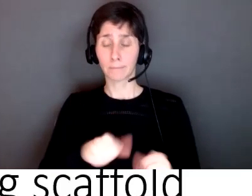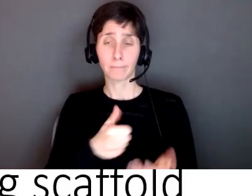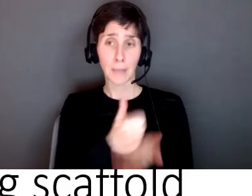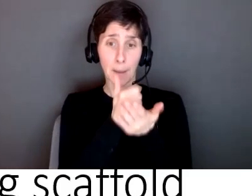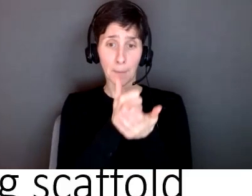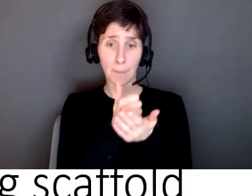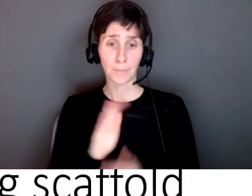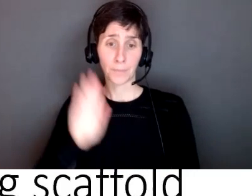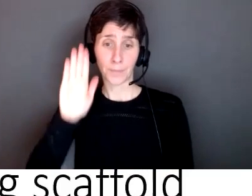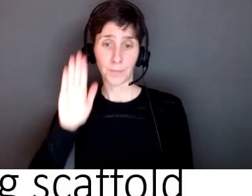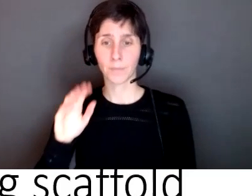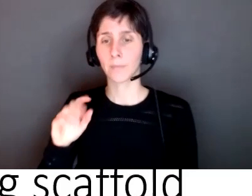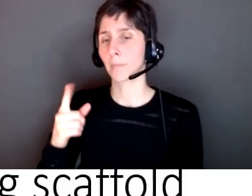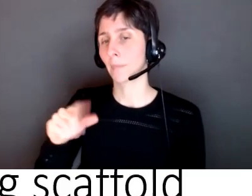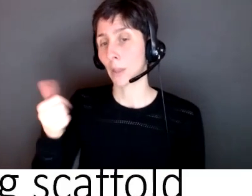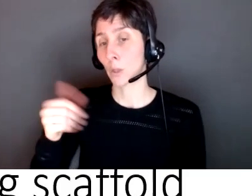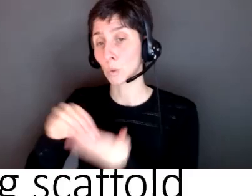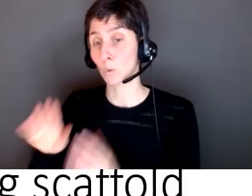is raising her hand